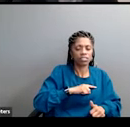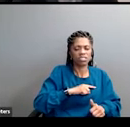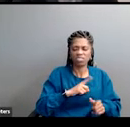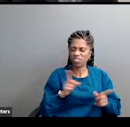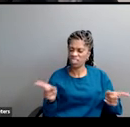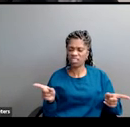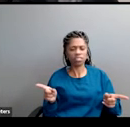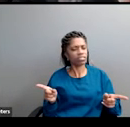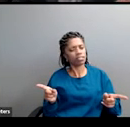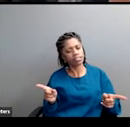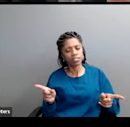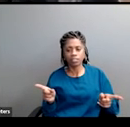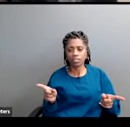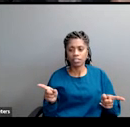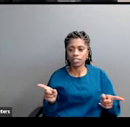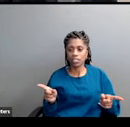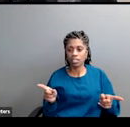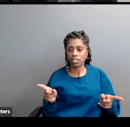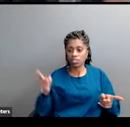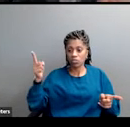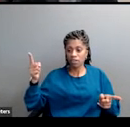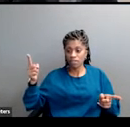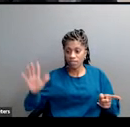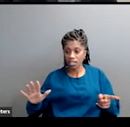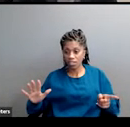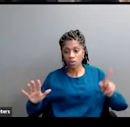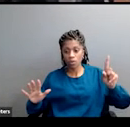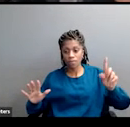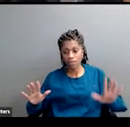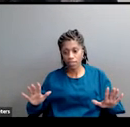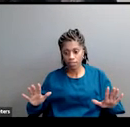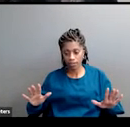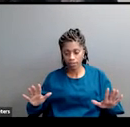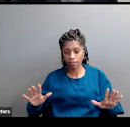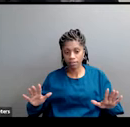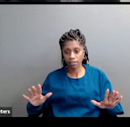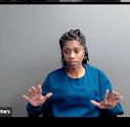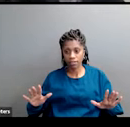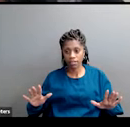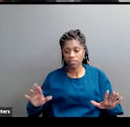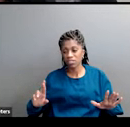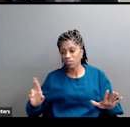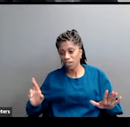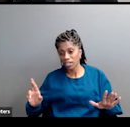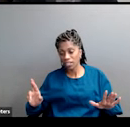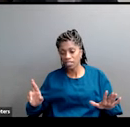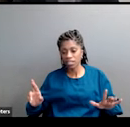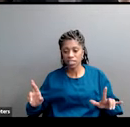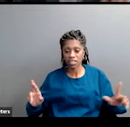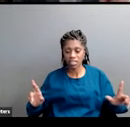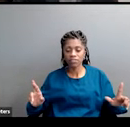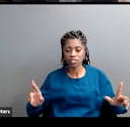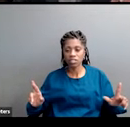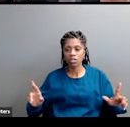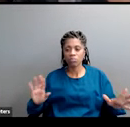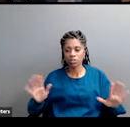-fifth of the United States on each side. One-fifth. Slightly fewer on the right, slightly more on the left,